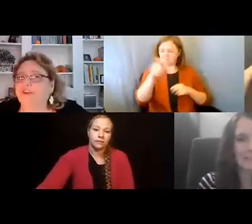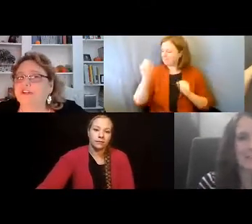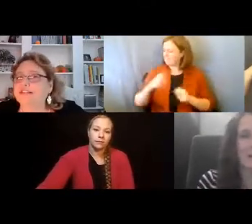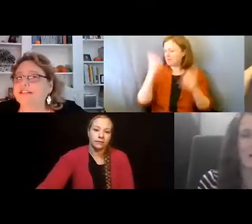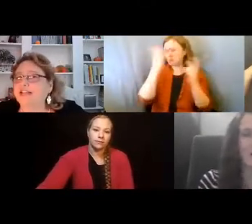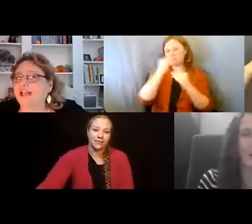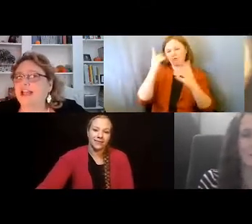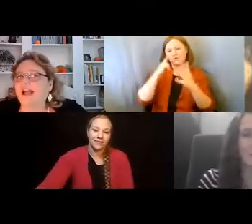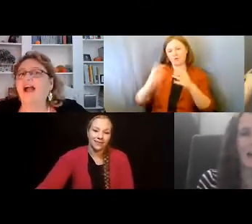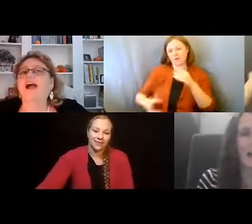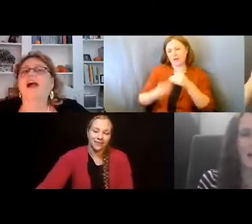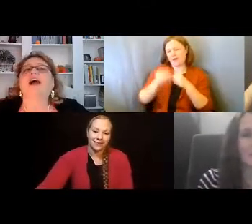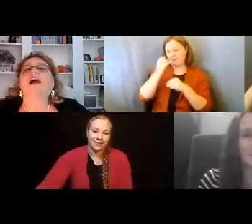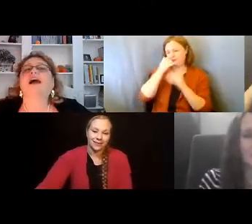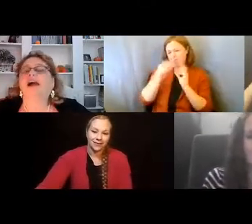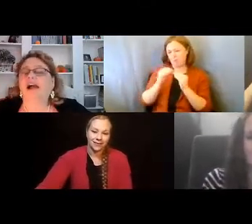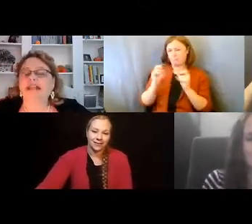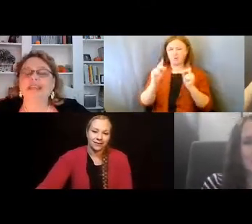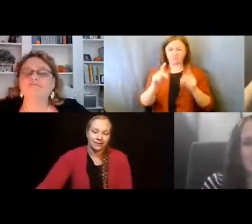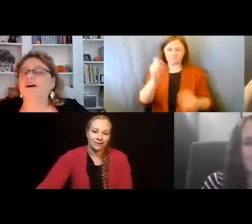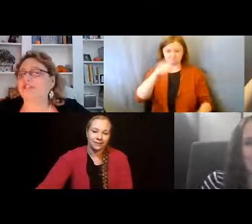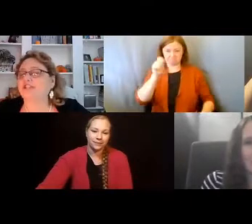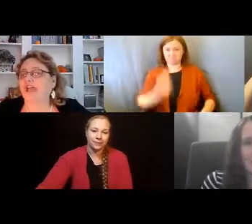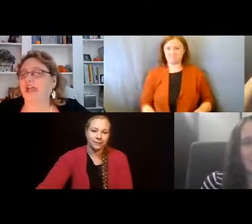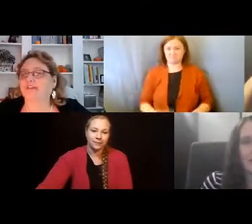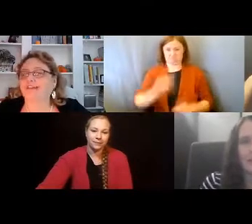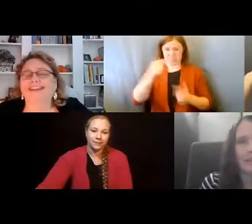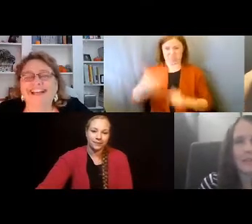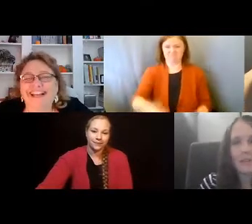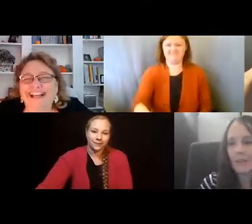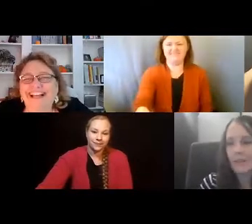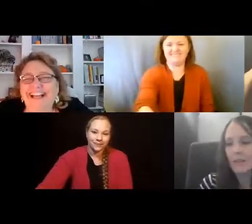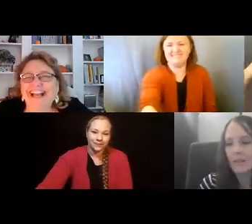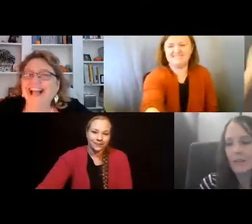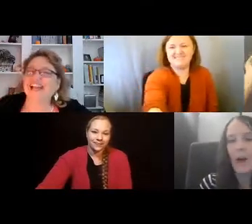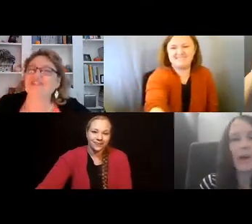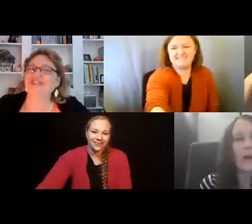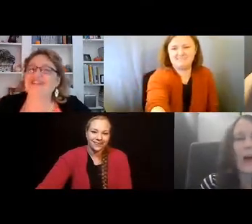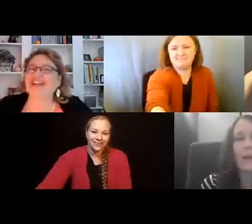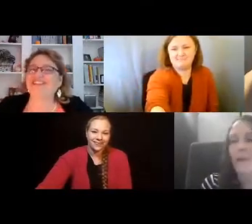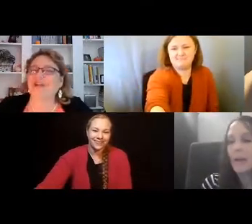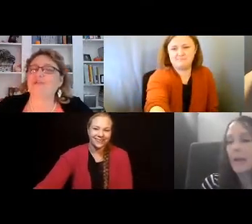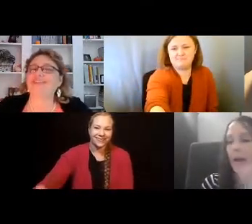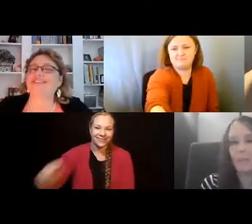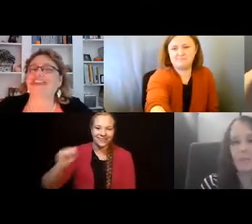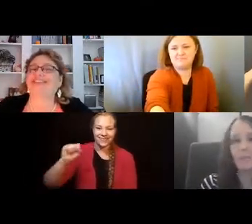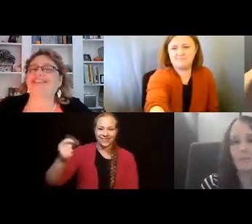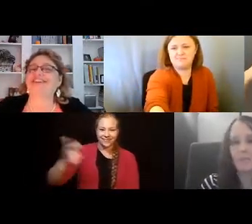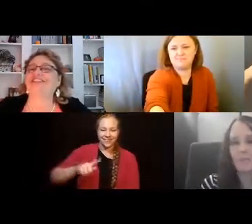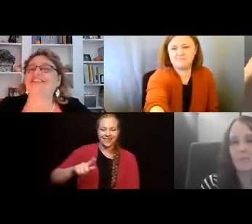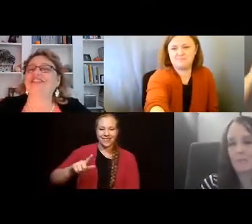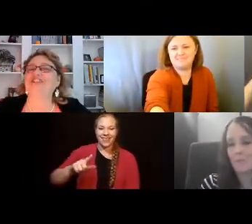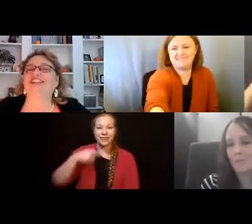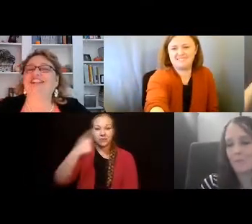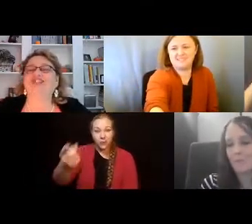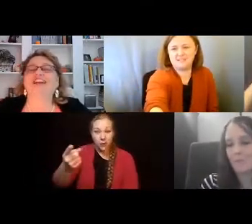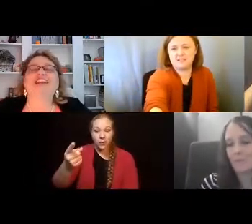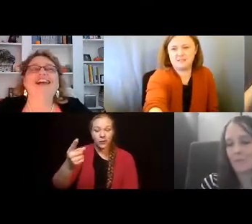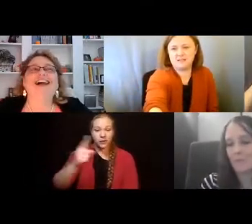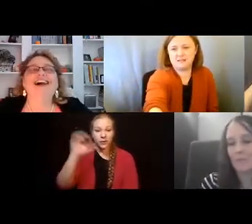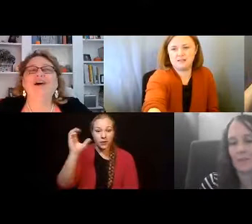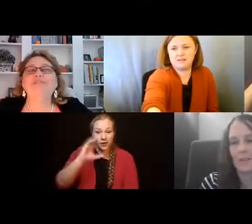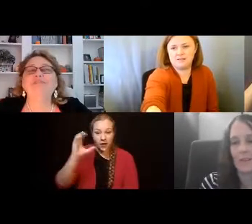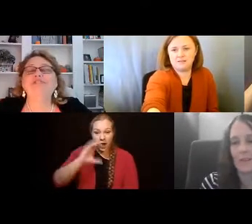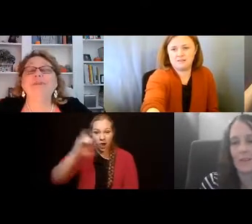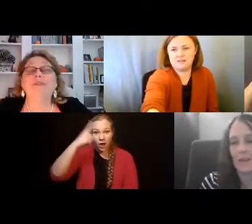beautiful. Okay, yeah. I can't find chat. I told you guys that was technologically challenged.